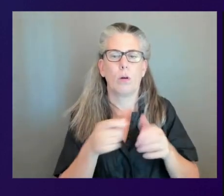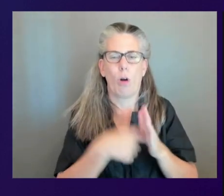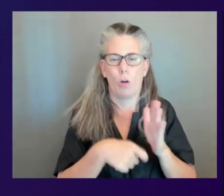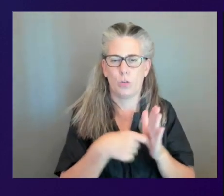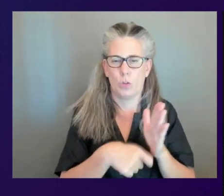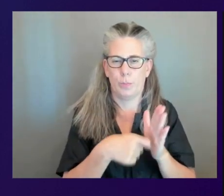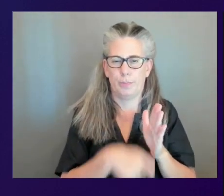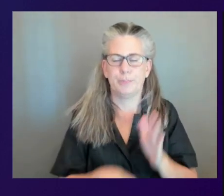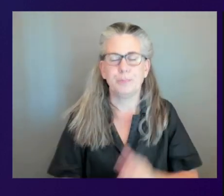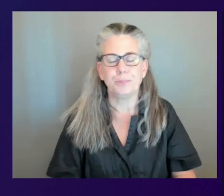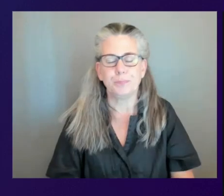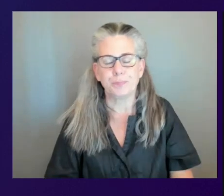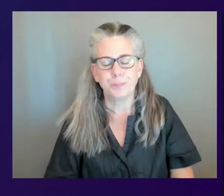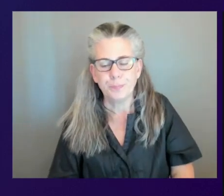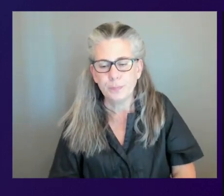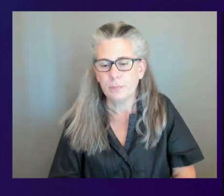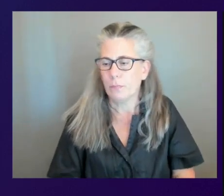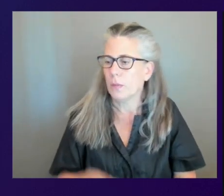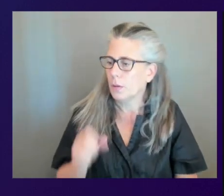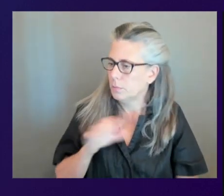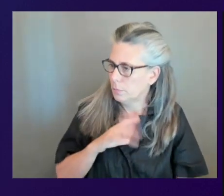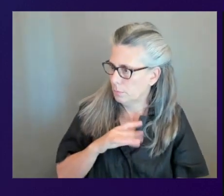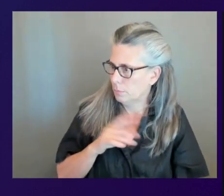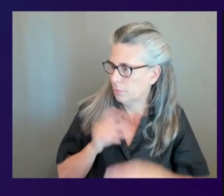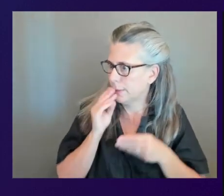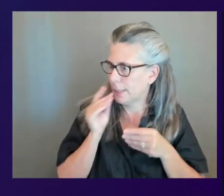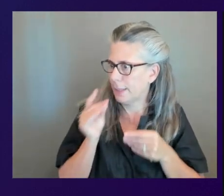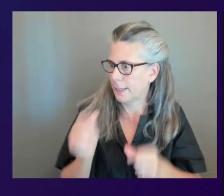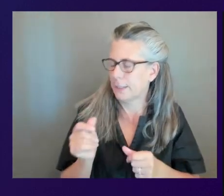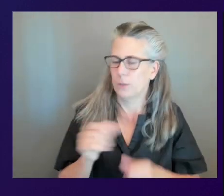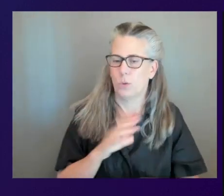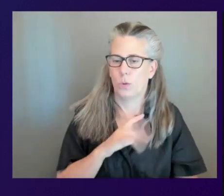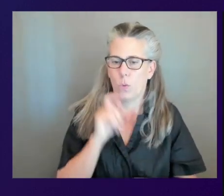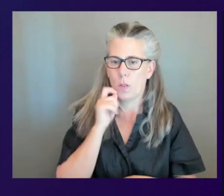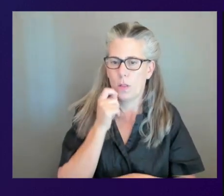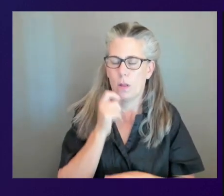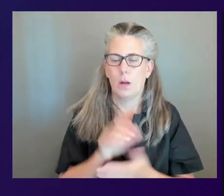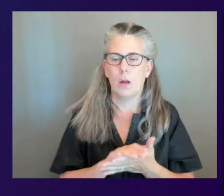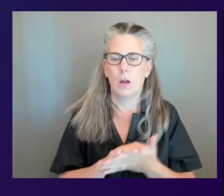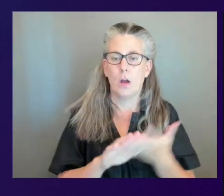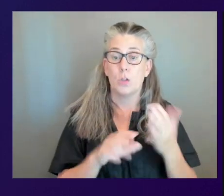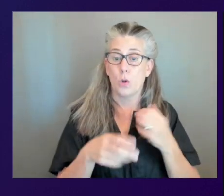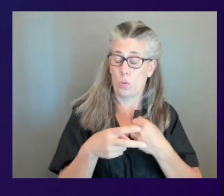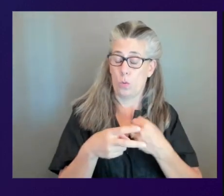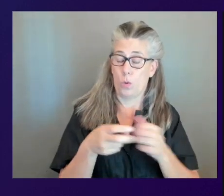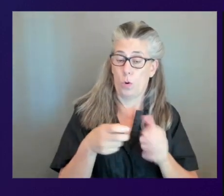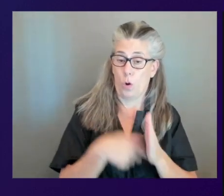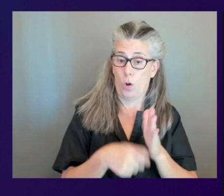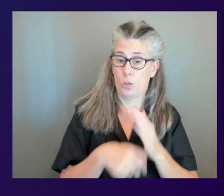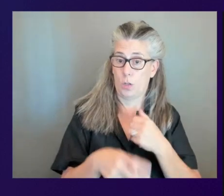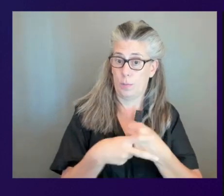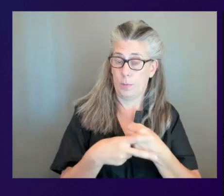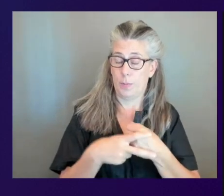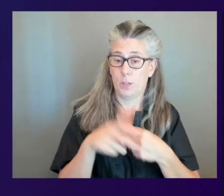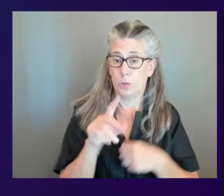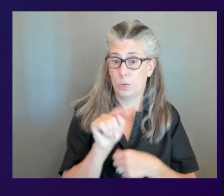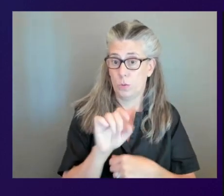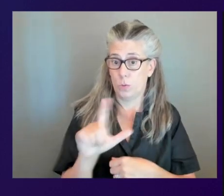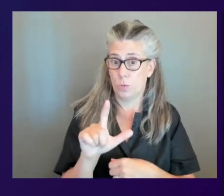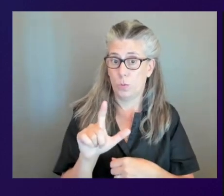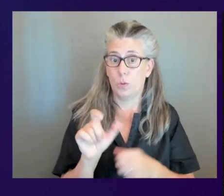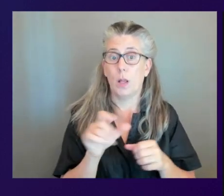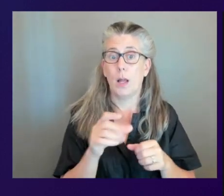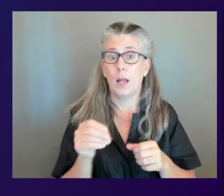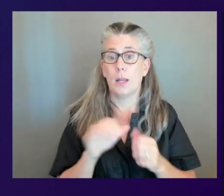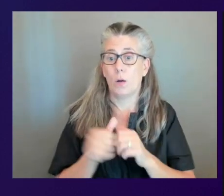covered uh the cost optimum cost optimizer tool through uh cloud formation so you can launch the template configure it